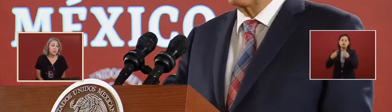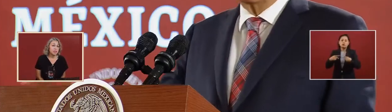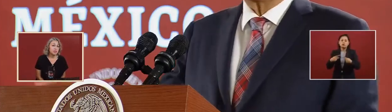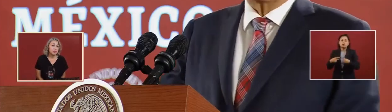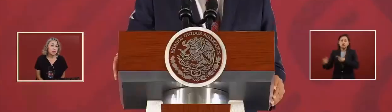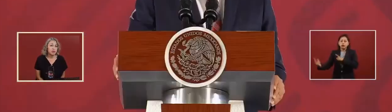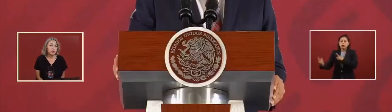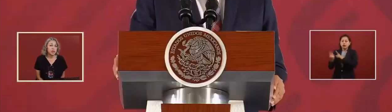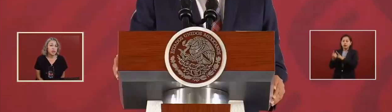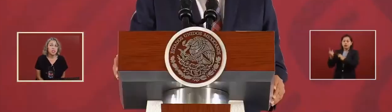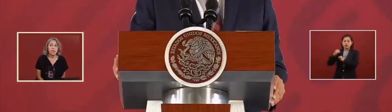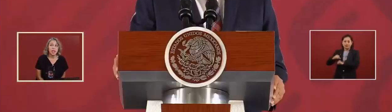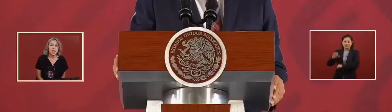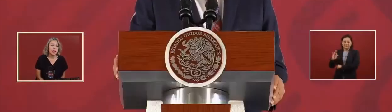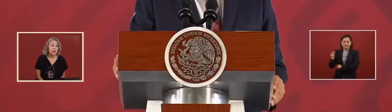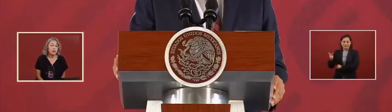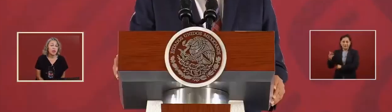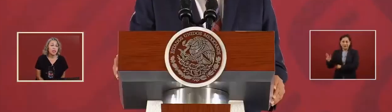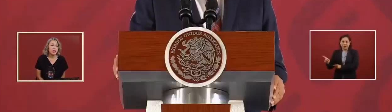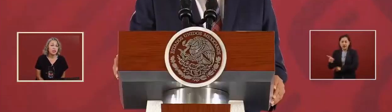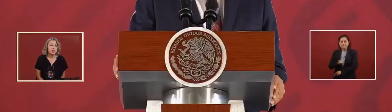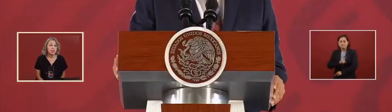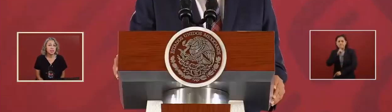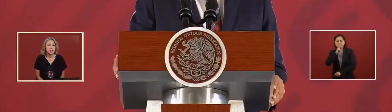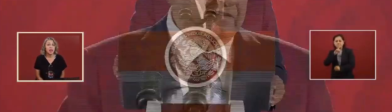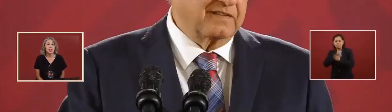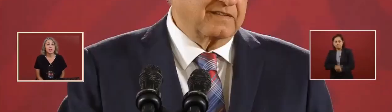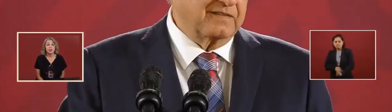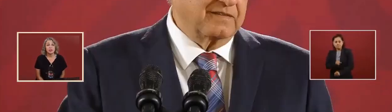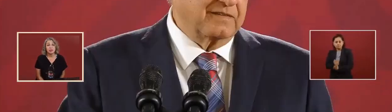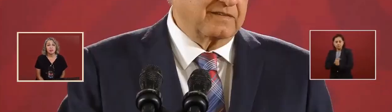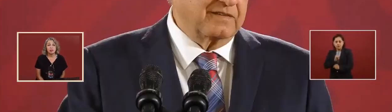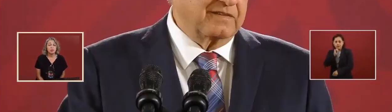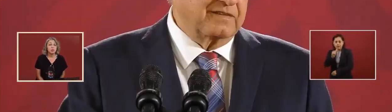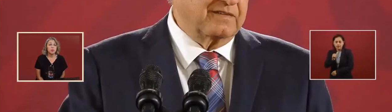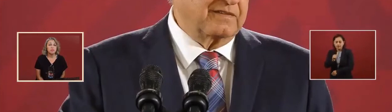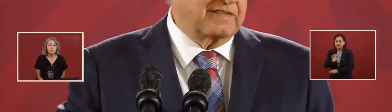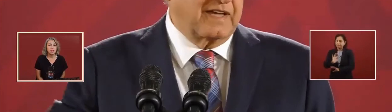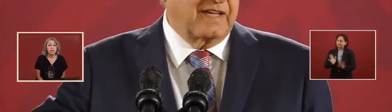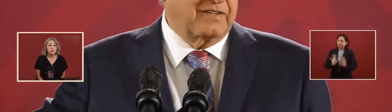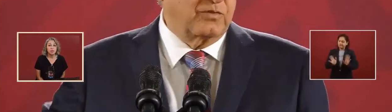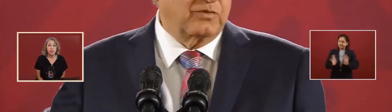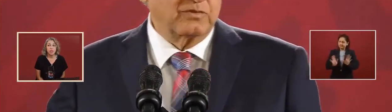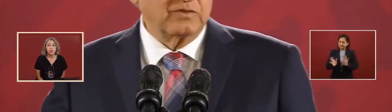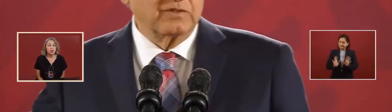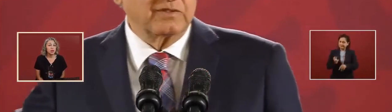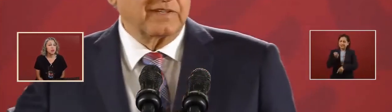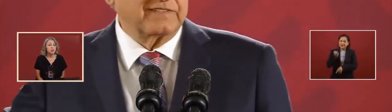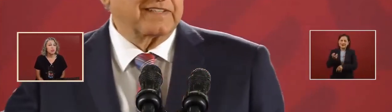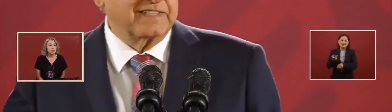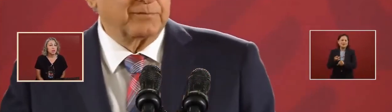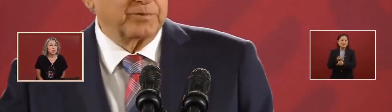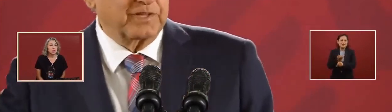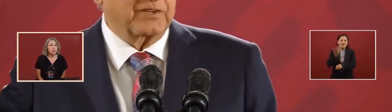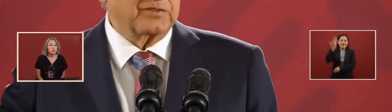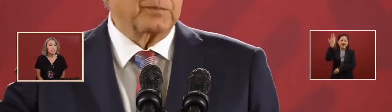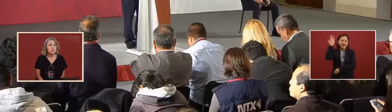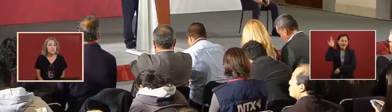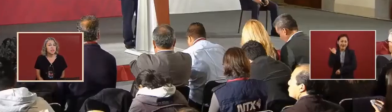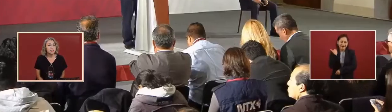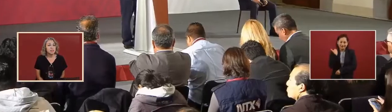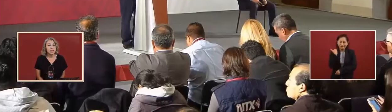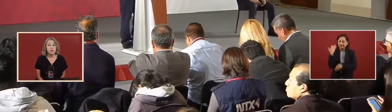I would like you to do this or that. Or it would be convenient for me. No. This is not the time that we could